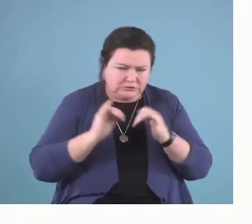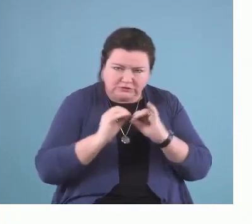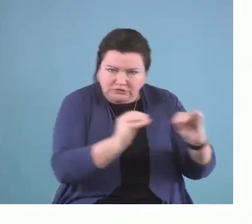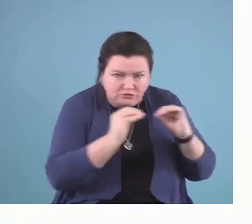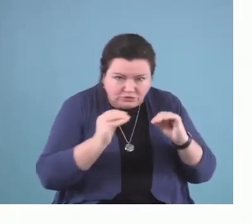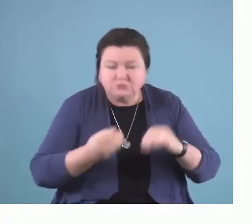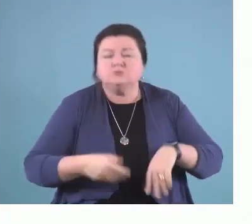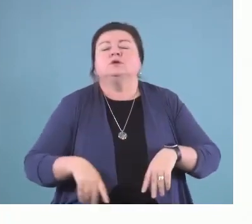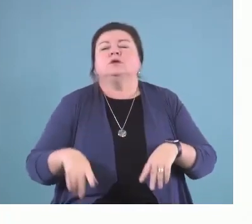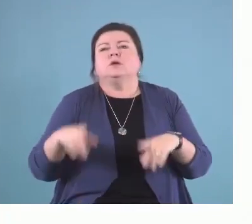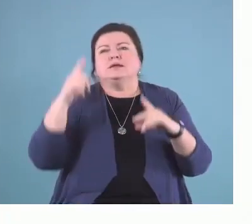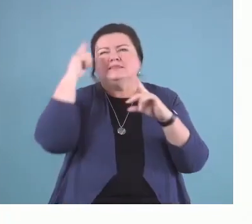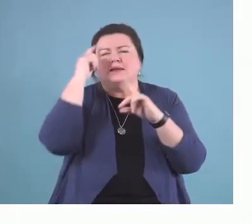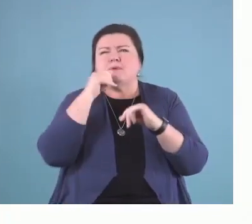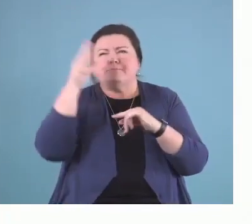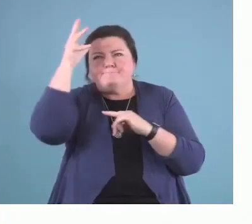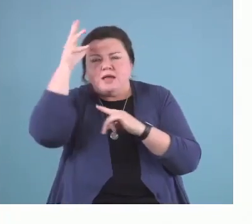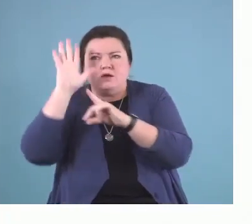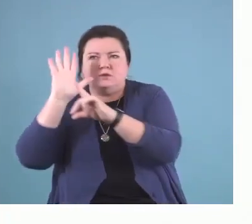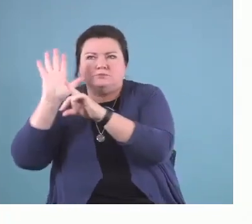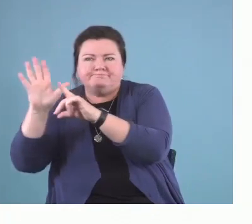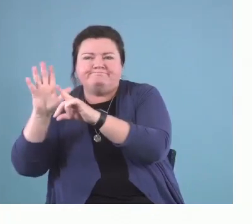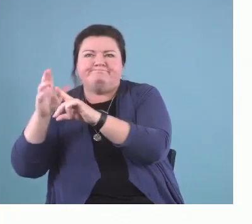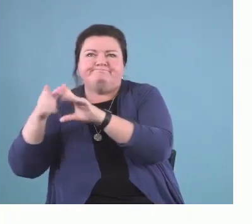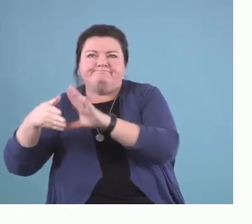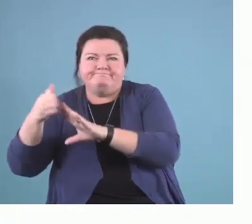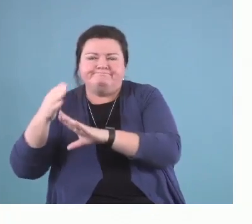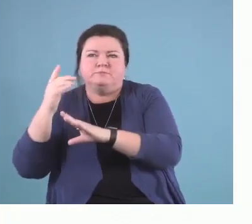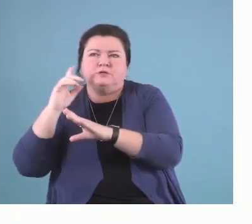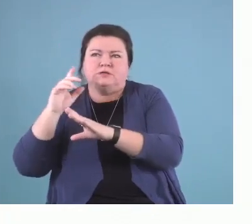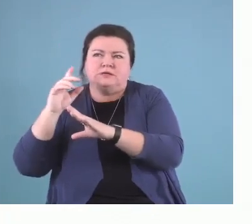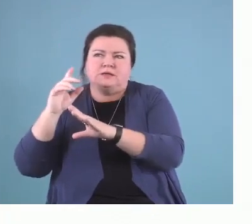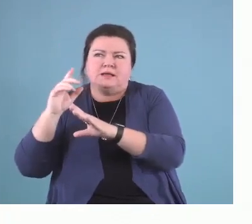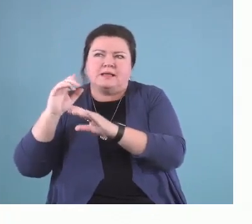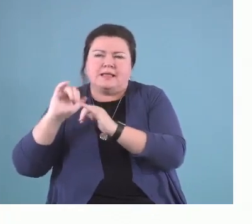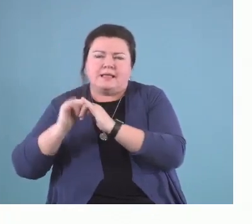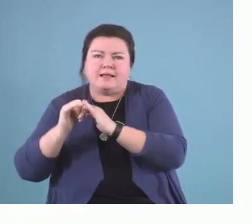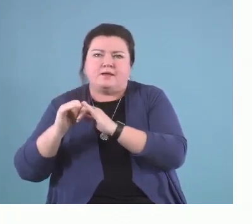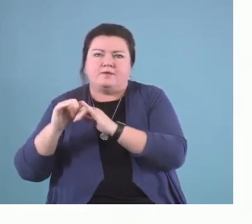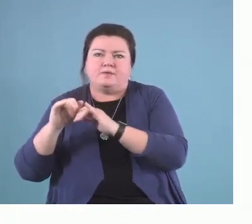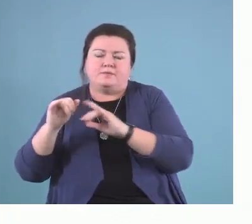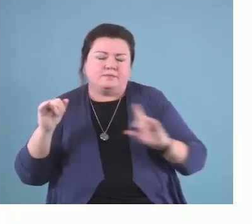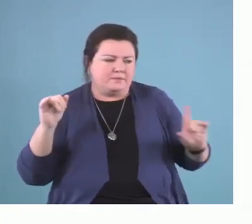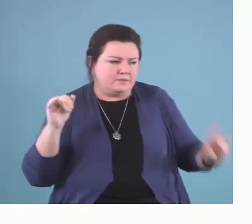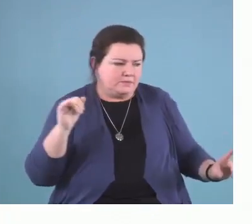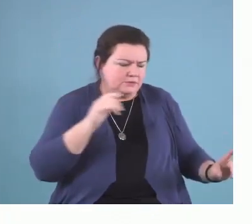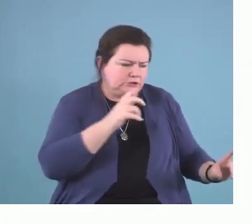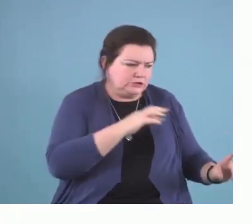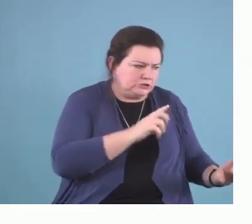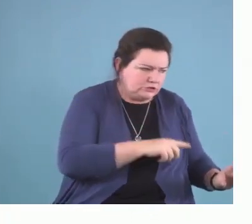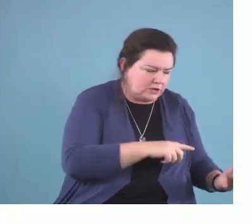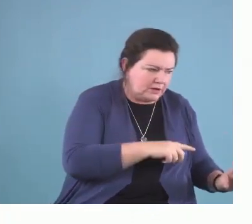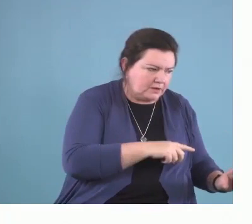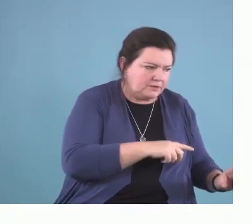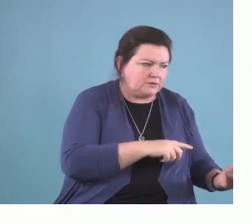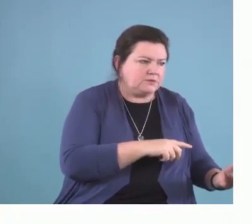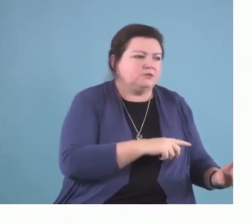the parenting in context, we have to think about not only the child, that doing, being,